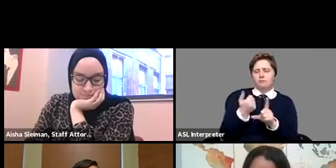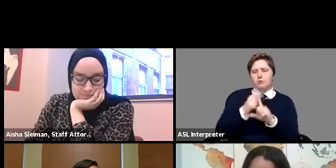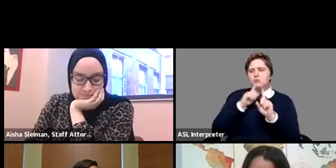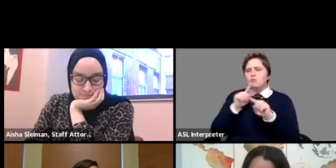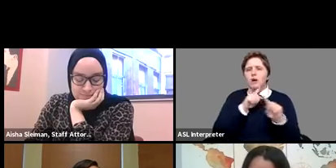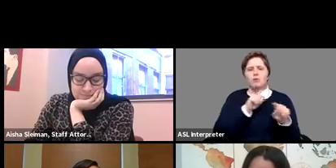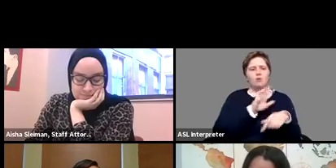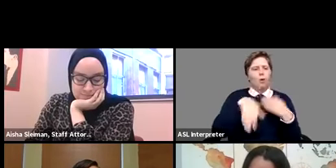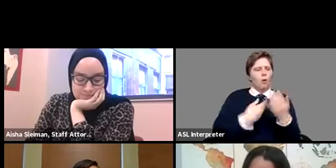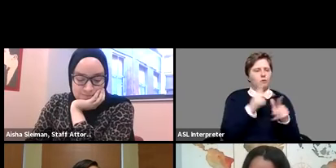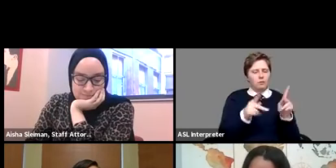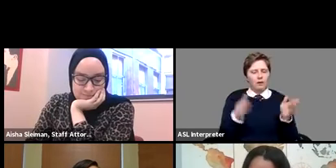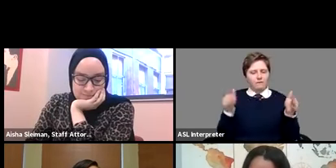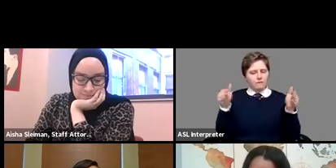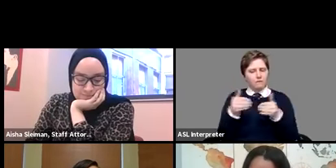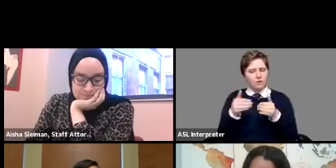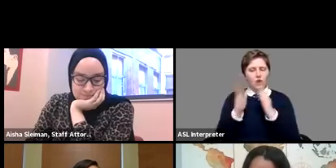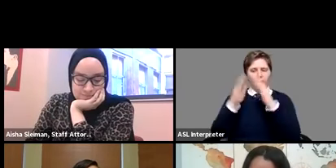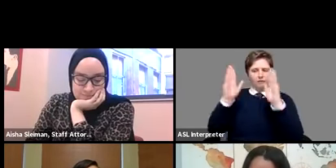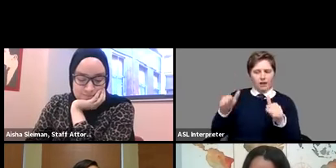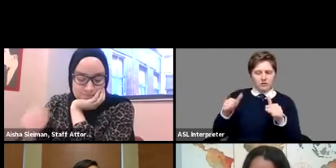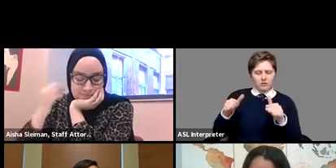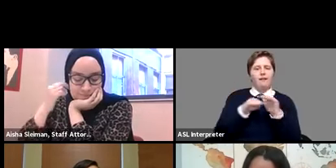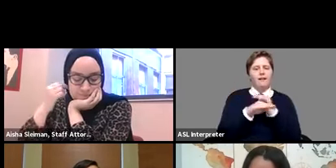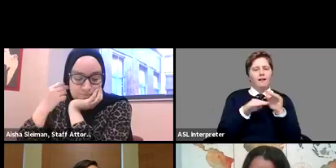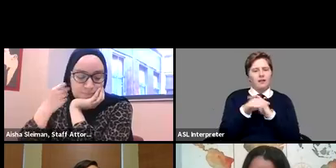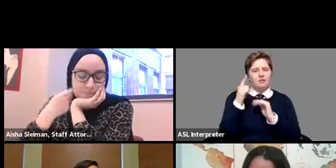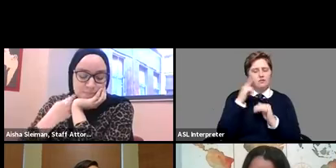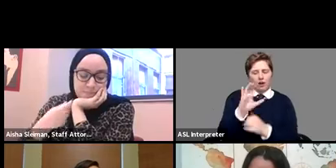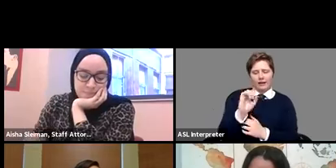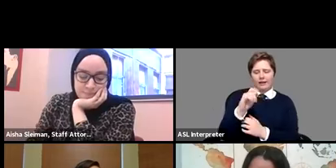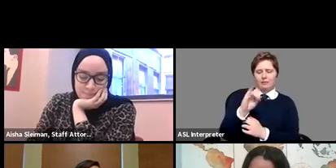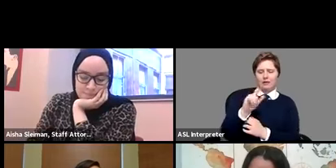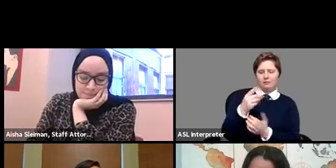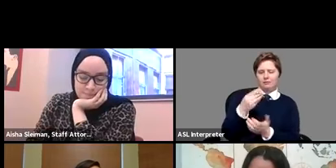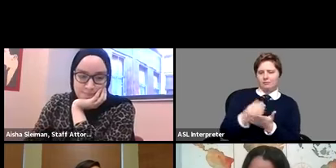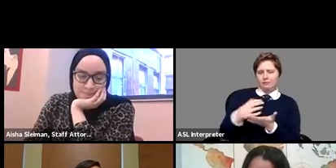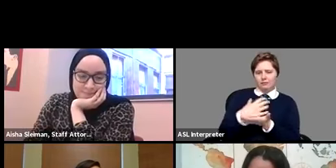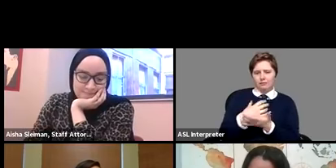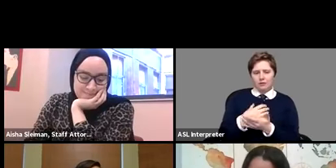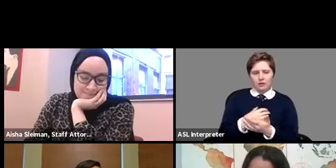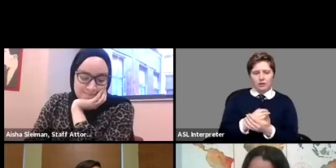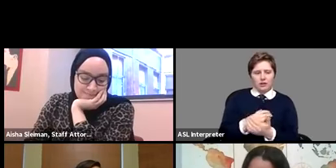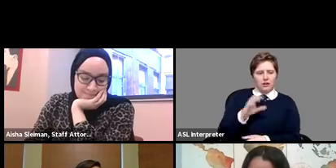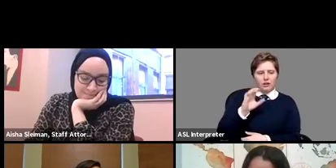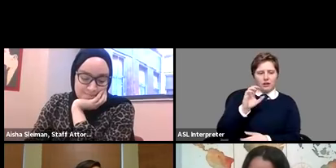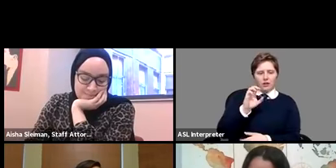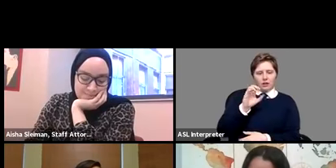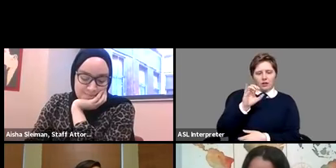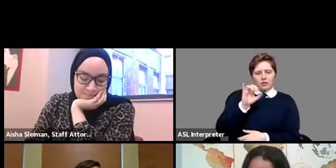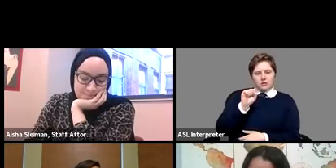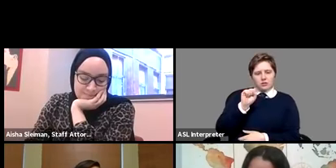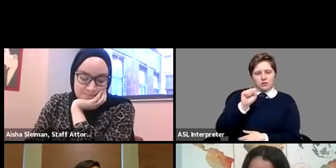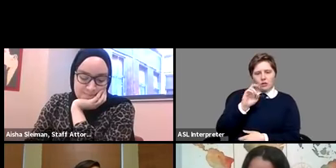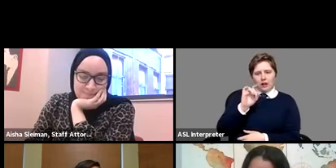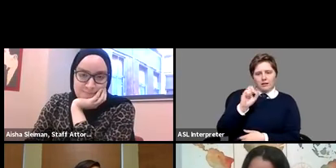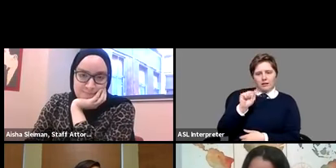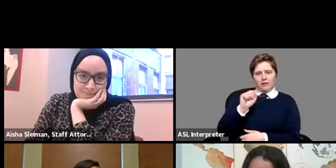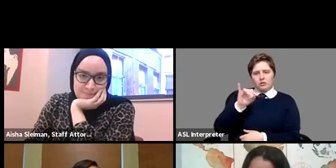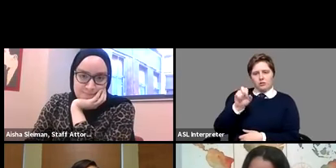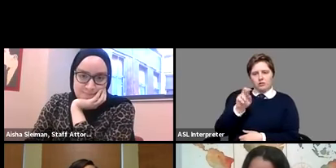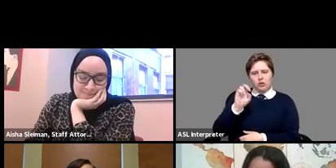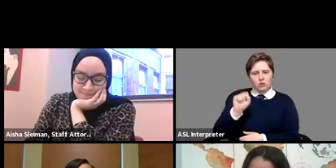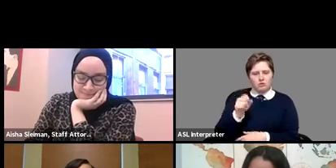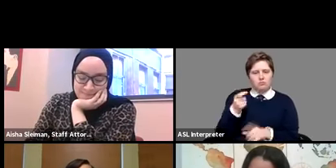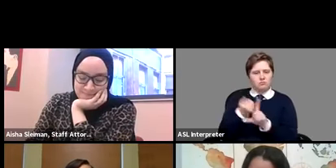all with a focus on housing and housing to capital shalonda jones is also with us today ms jones is the program